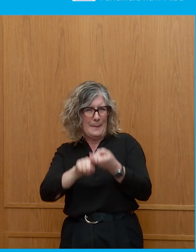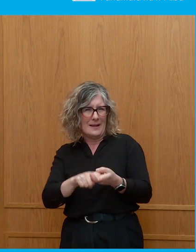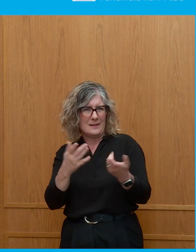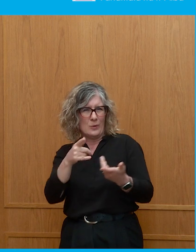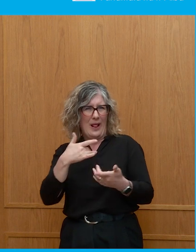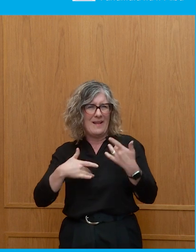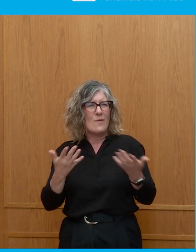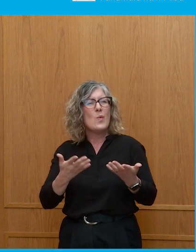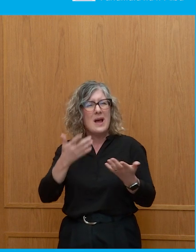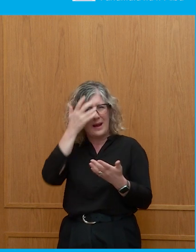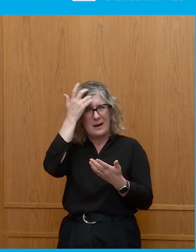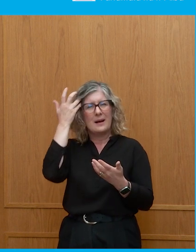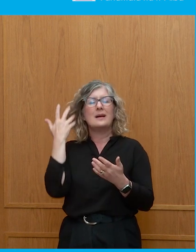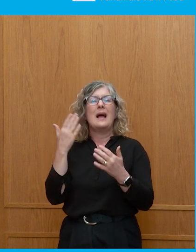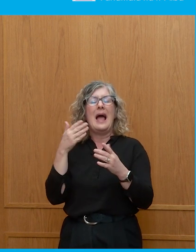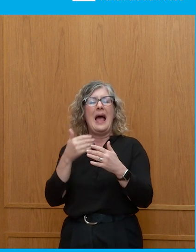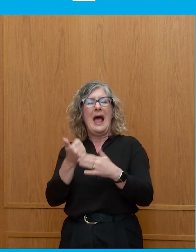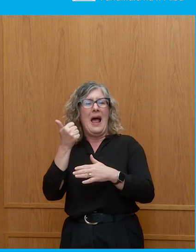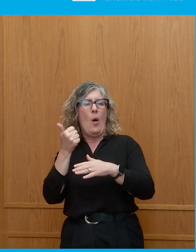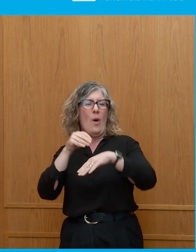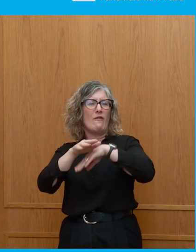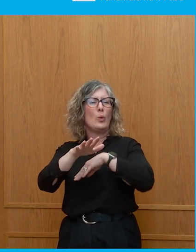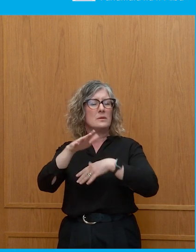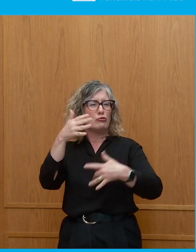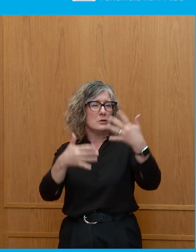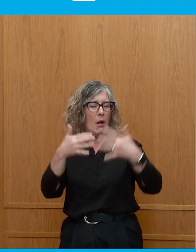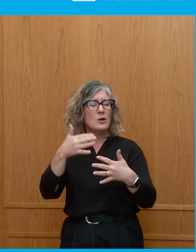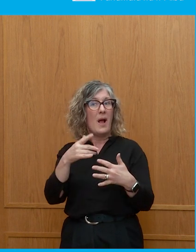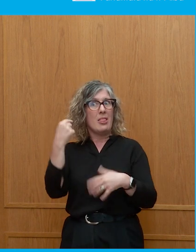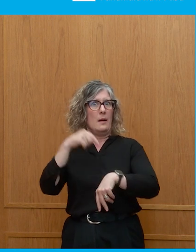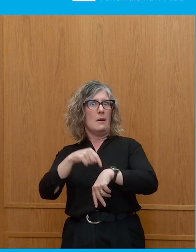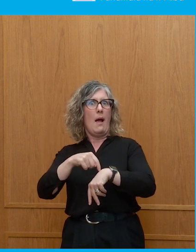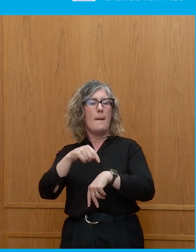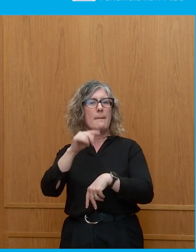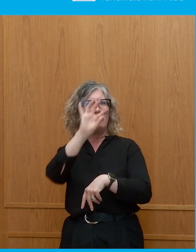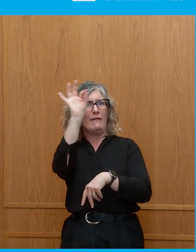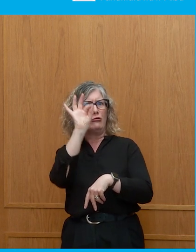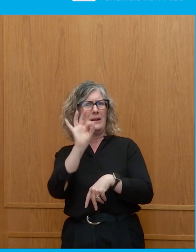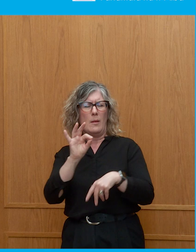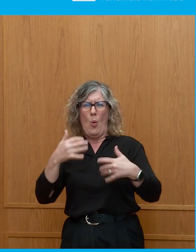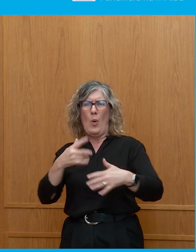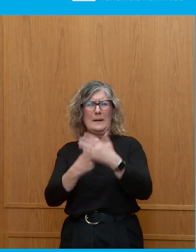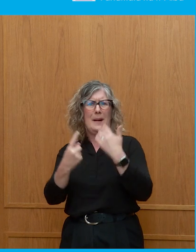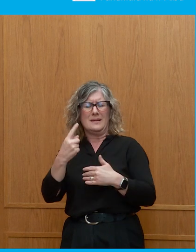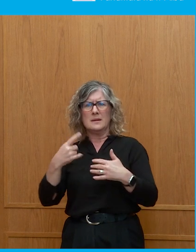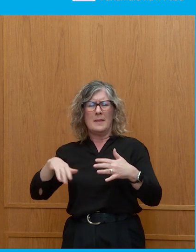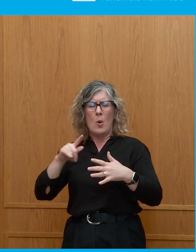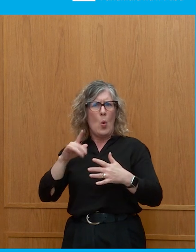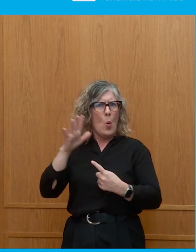decisiveness of the result. And it felt like a really important issue. mean, it was kind of fundamental to the, you know,